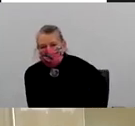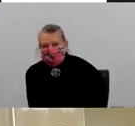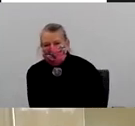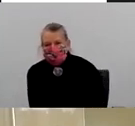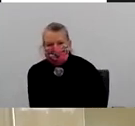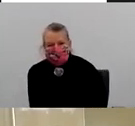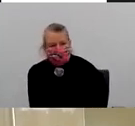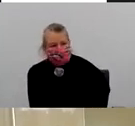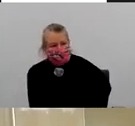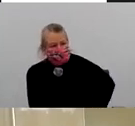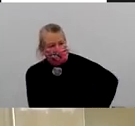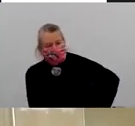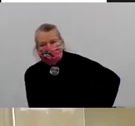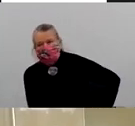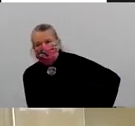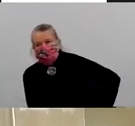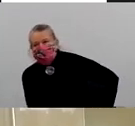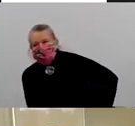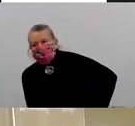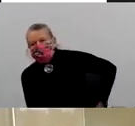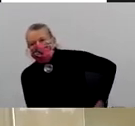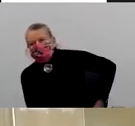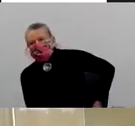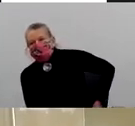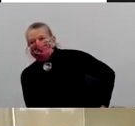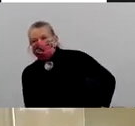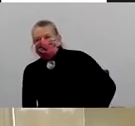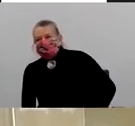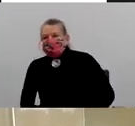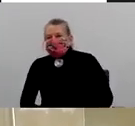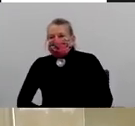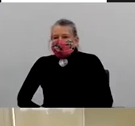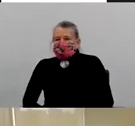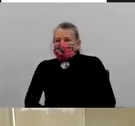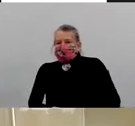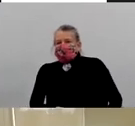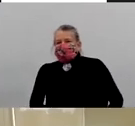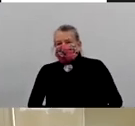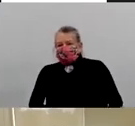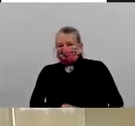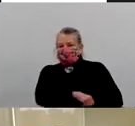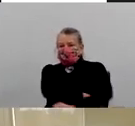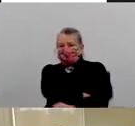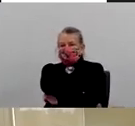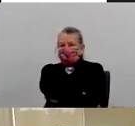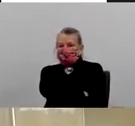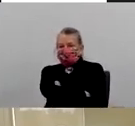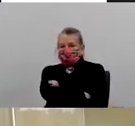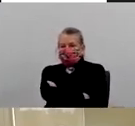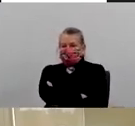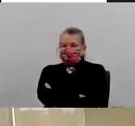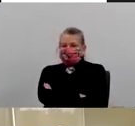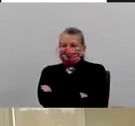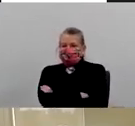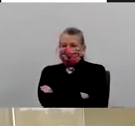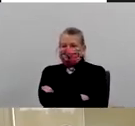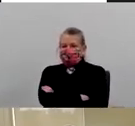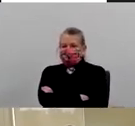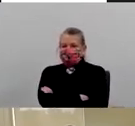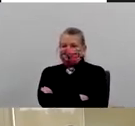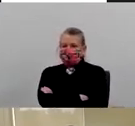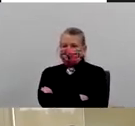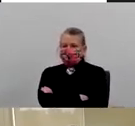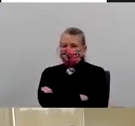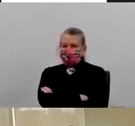apps that we put on and assess the current state of someone there. And then, you know, different questions and context that we drive. And so,